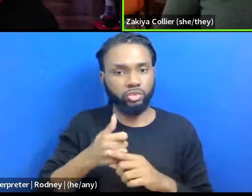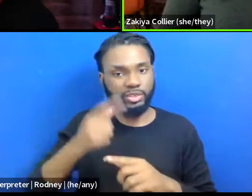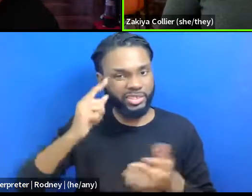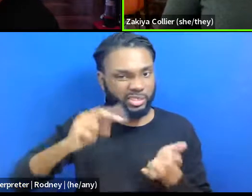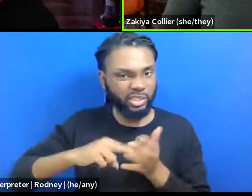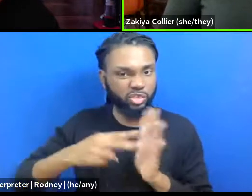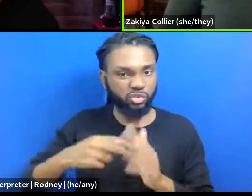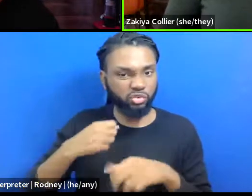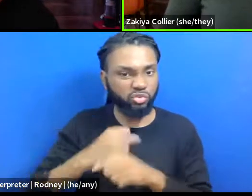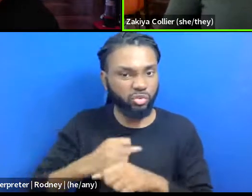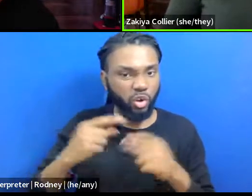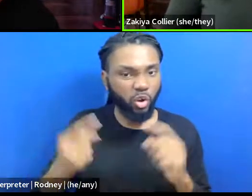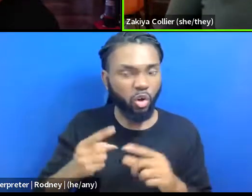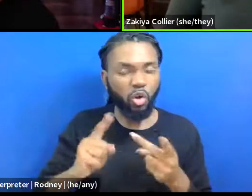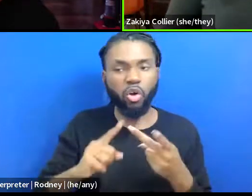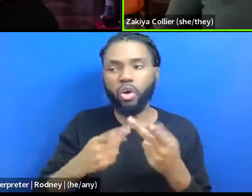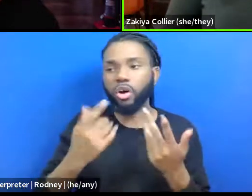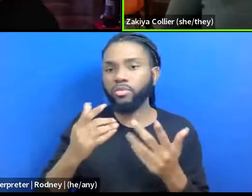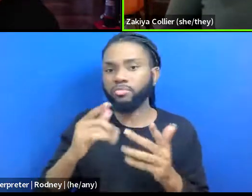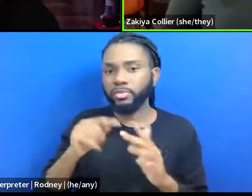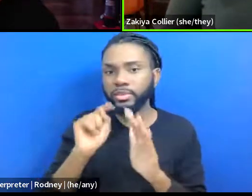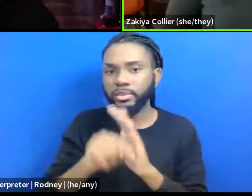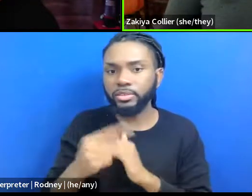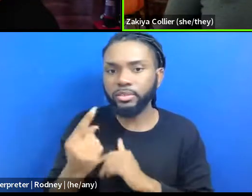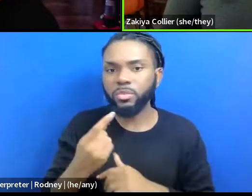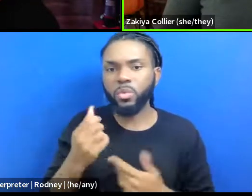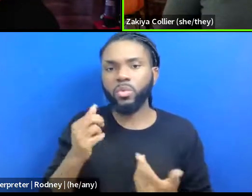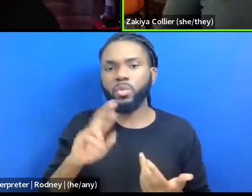taken a life, um, and so on and so forth?